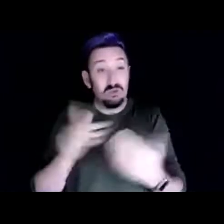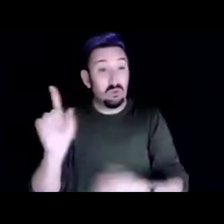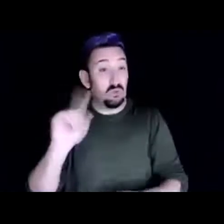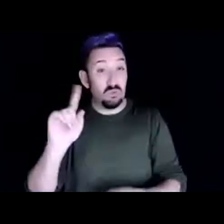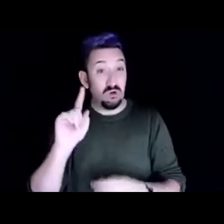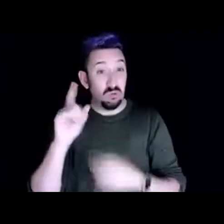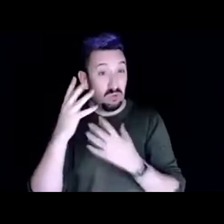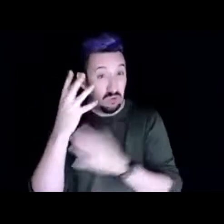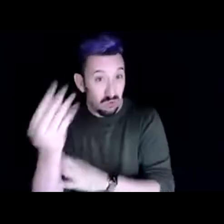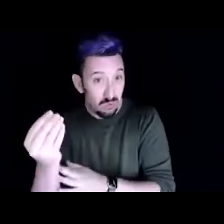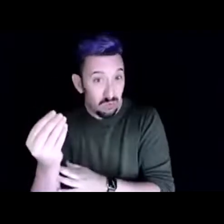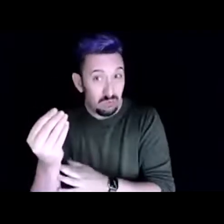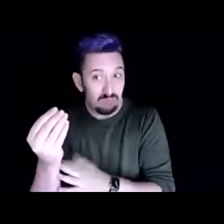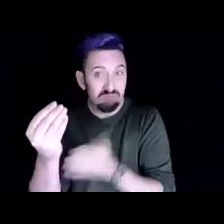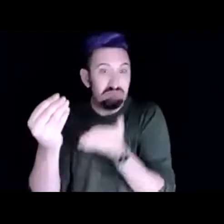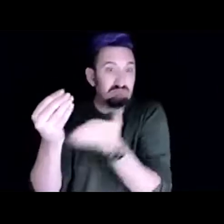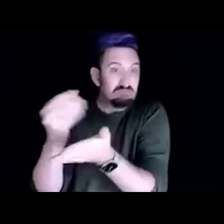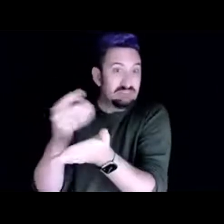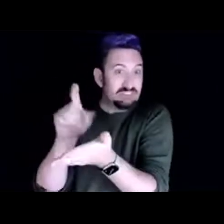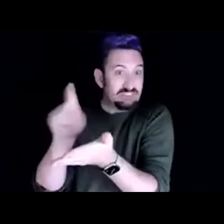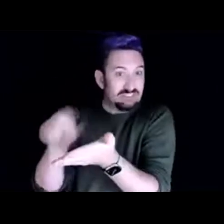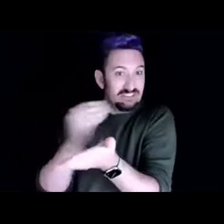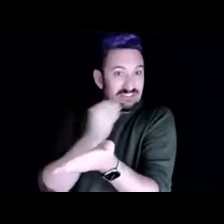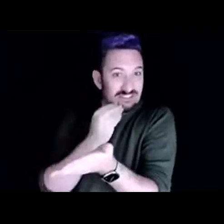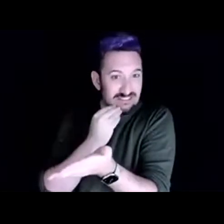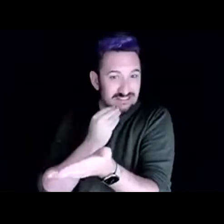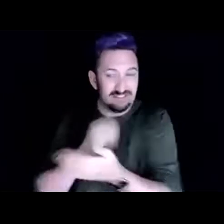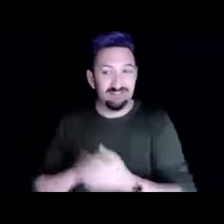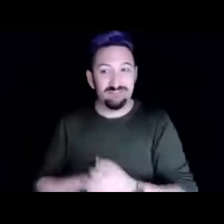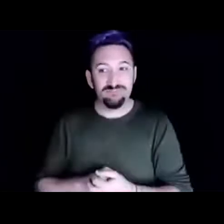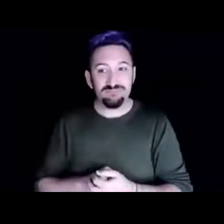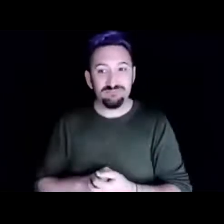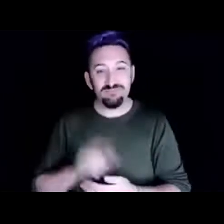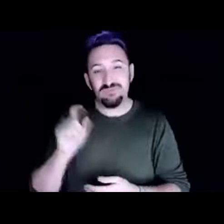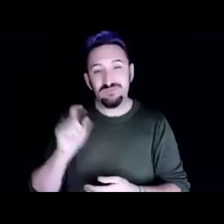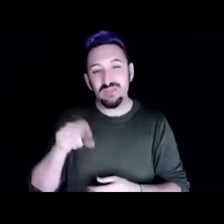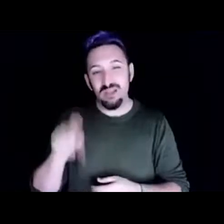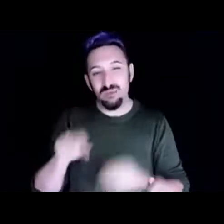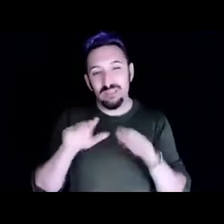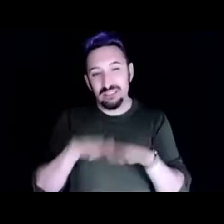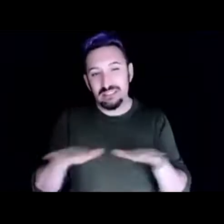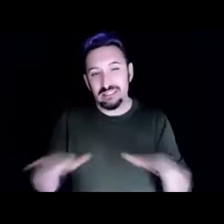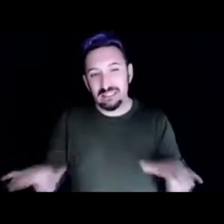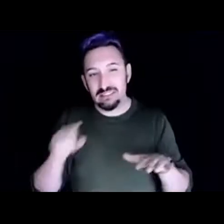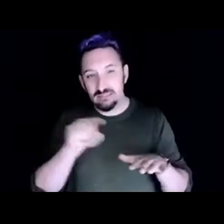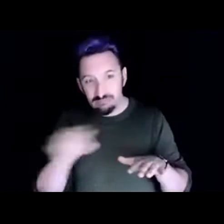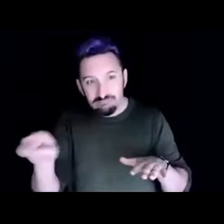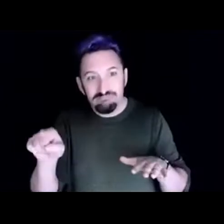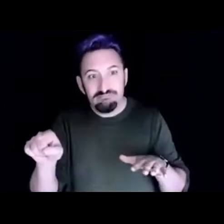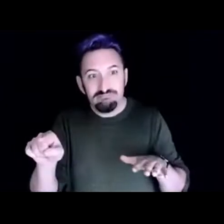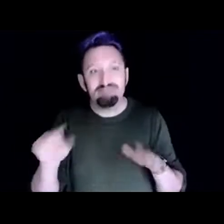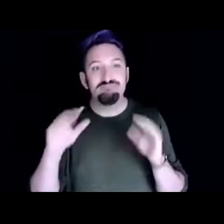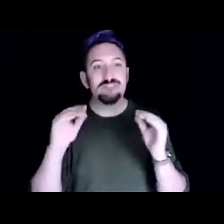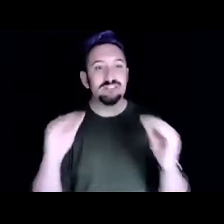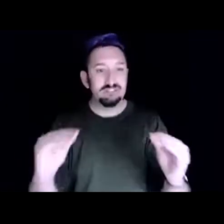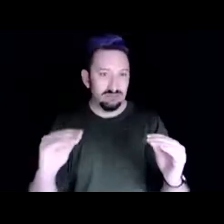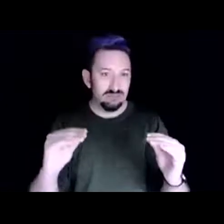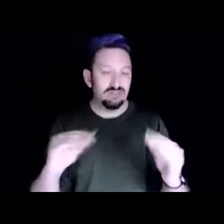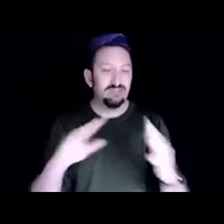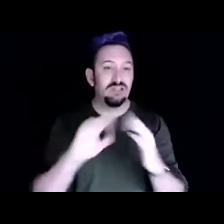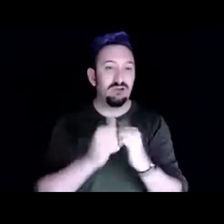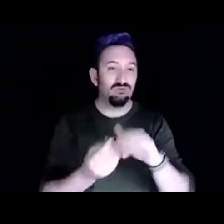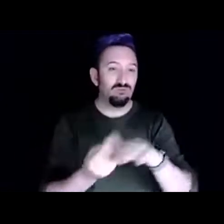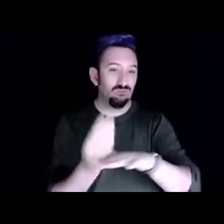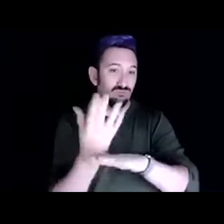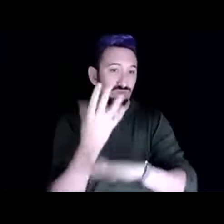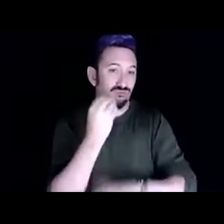right and we need the babies of the future to do that so um yeah